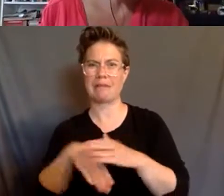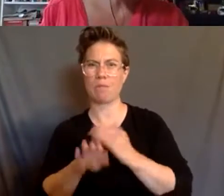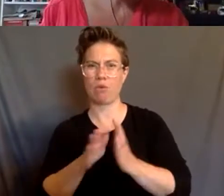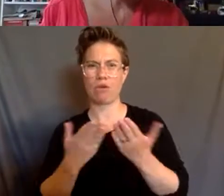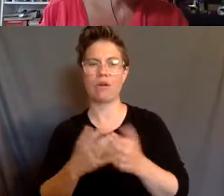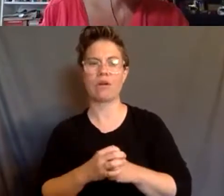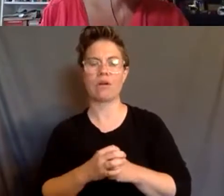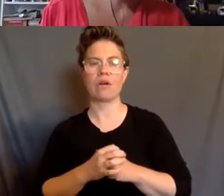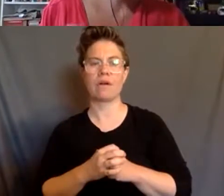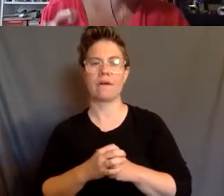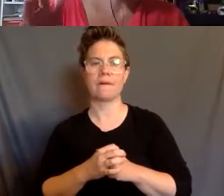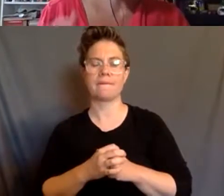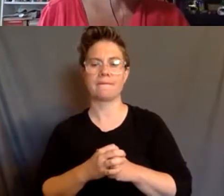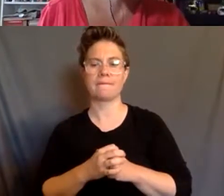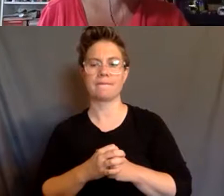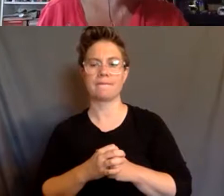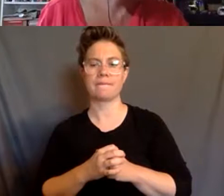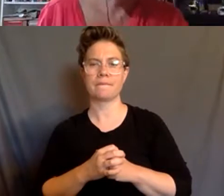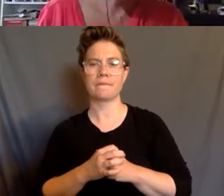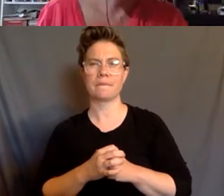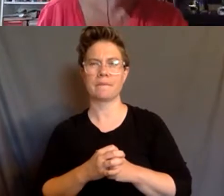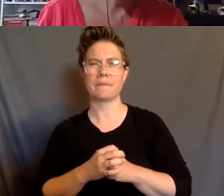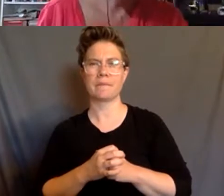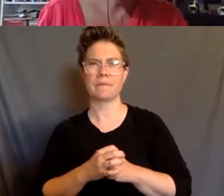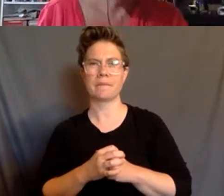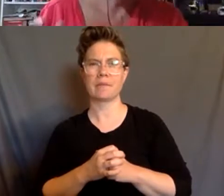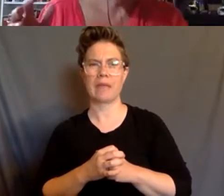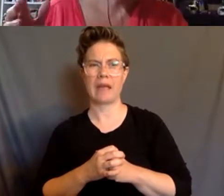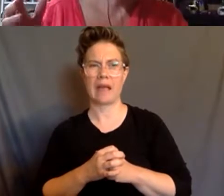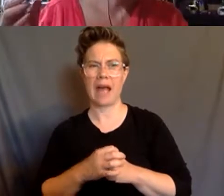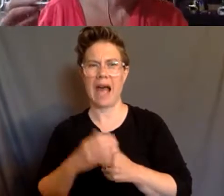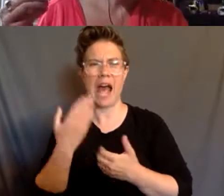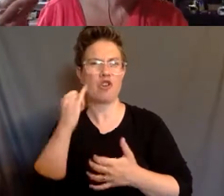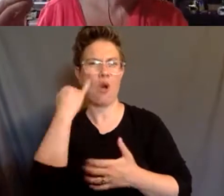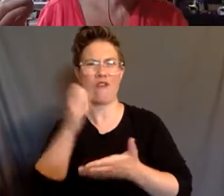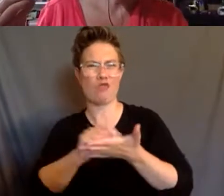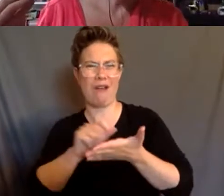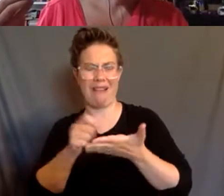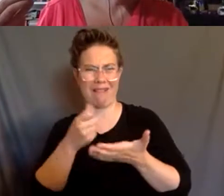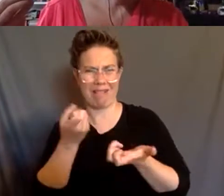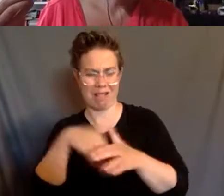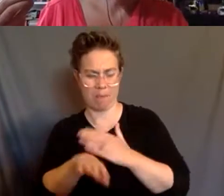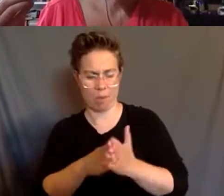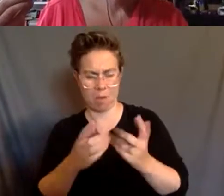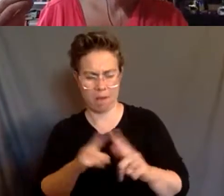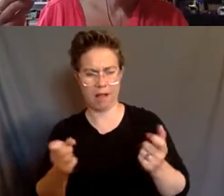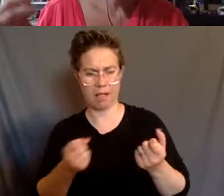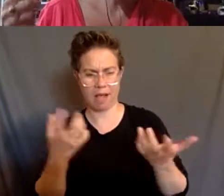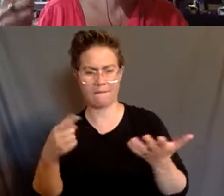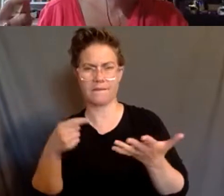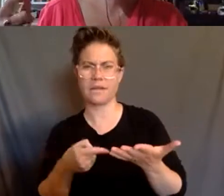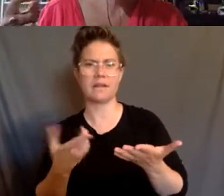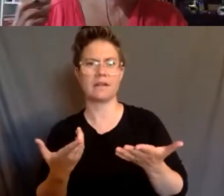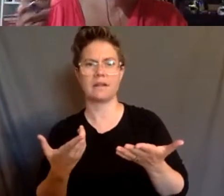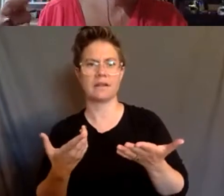A lot of, and I don't even know if I write about it that much in the book, to be honest, but a lot of the really